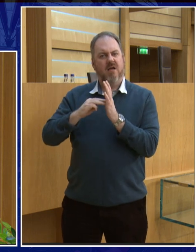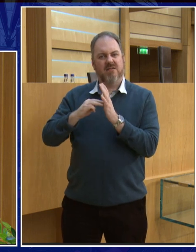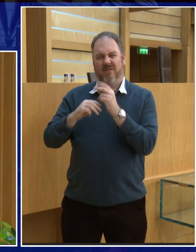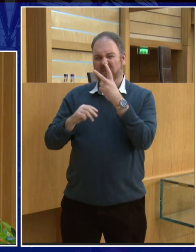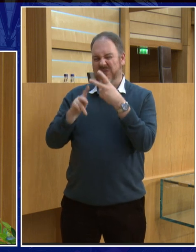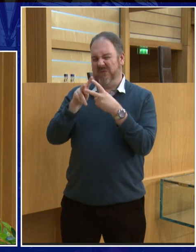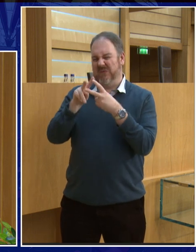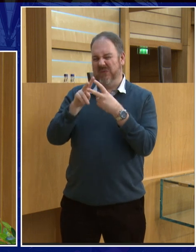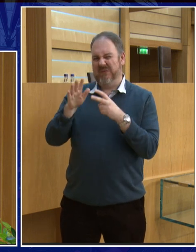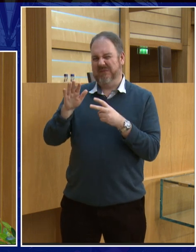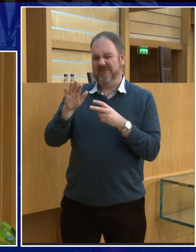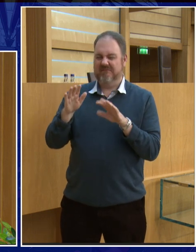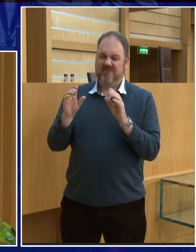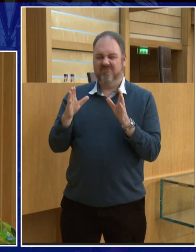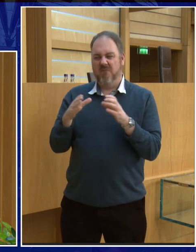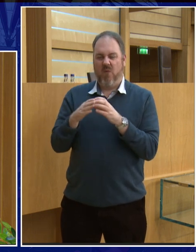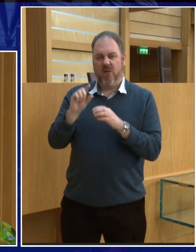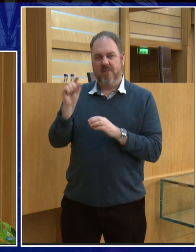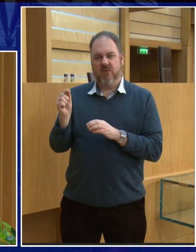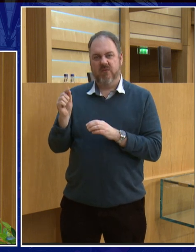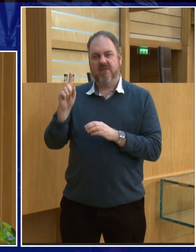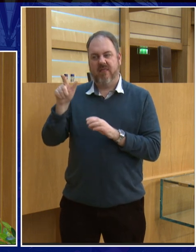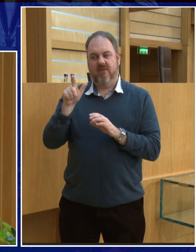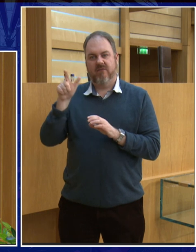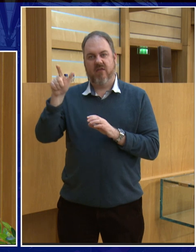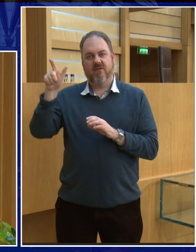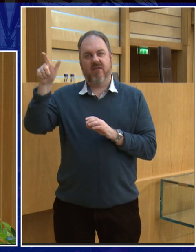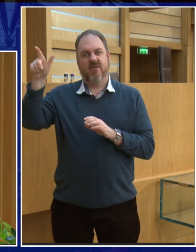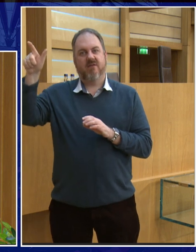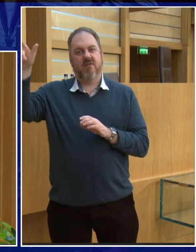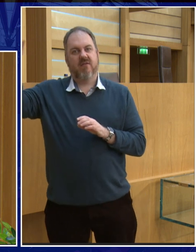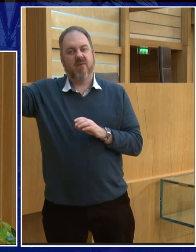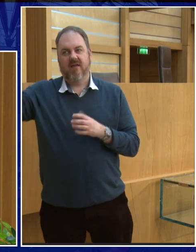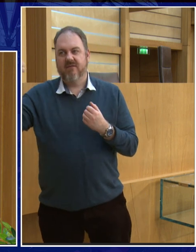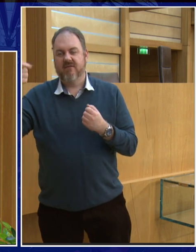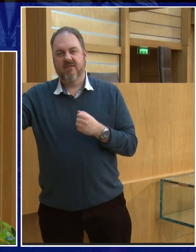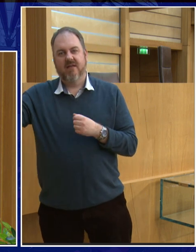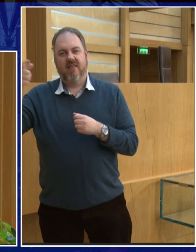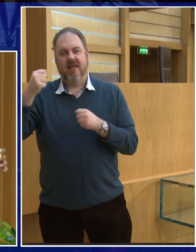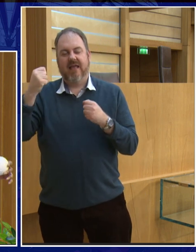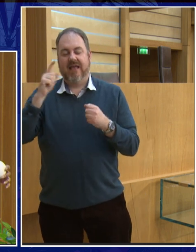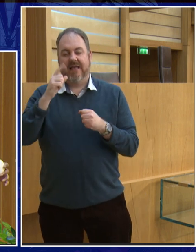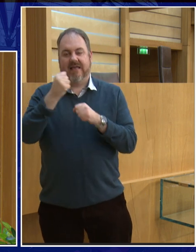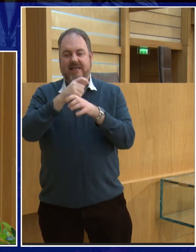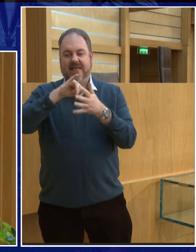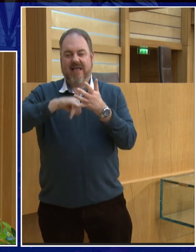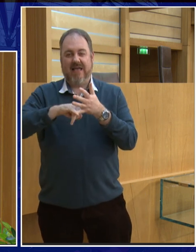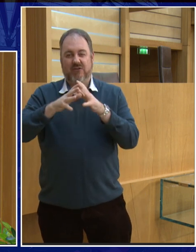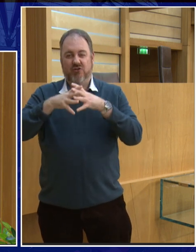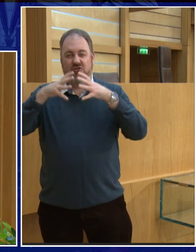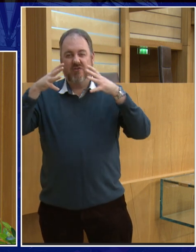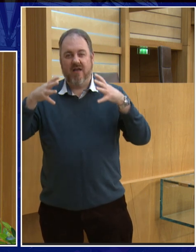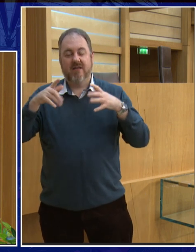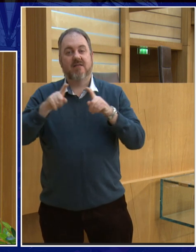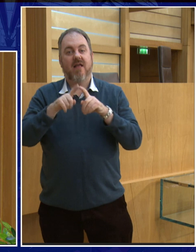I mean you know pebble and potato and then you sort of go through the asteroid belt and then you get to the gas giants now the gas giants are huge so